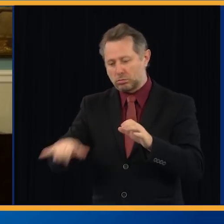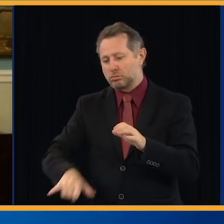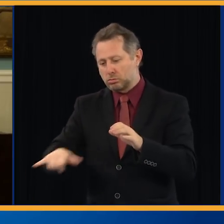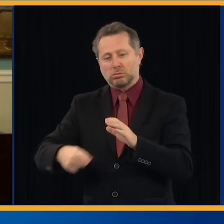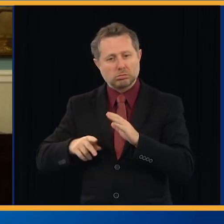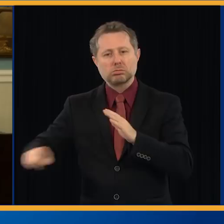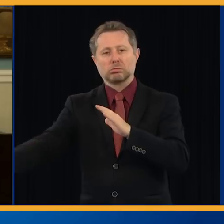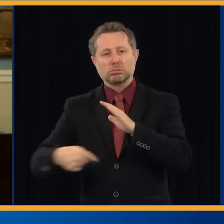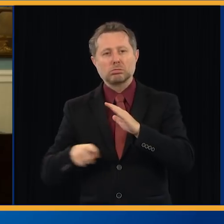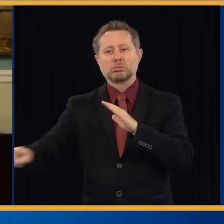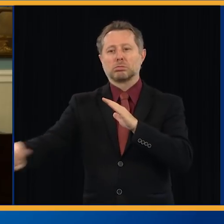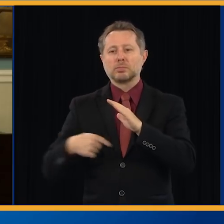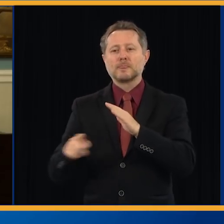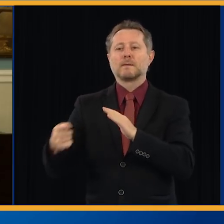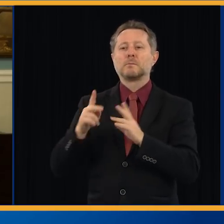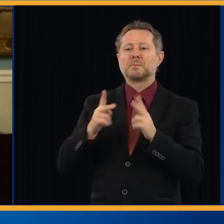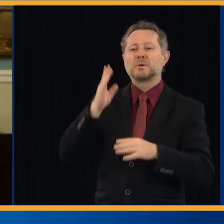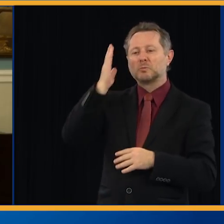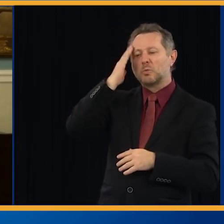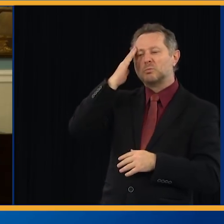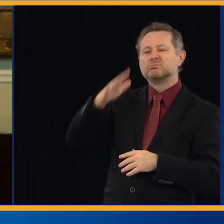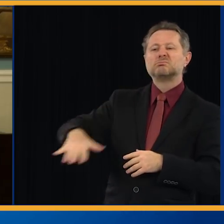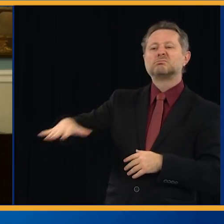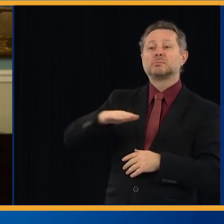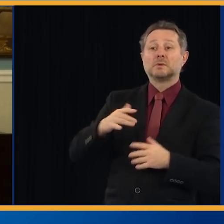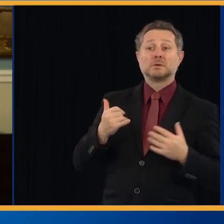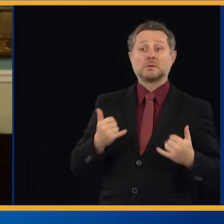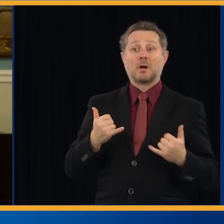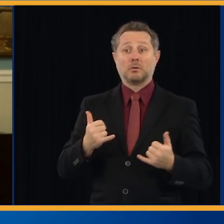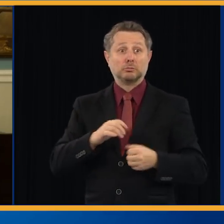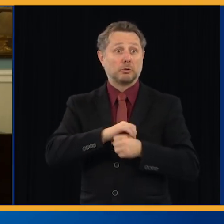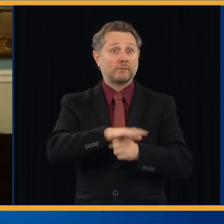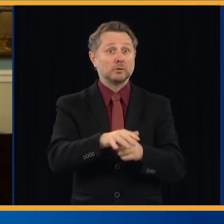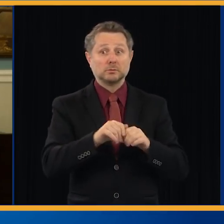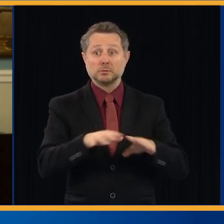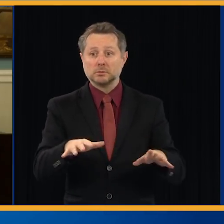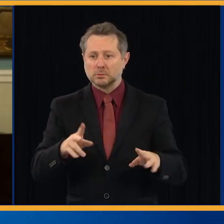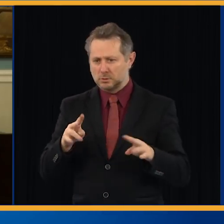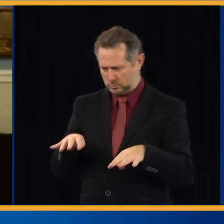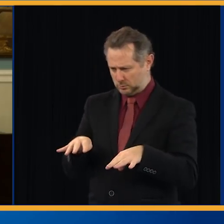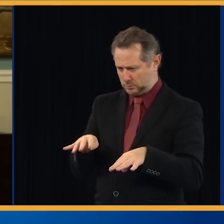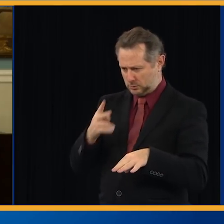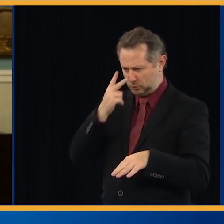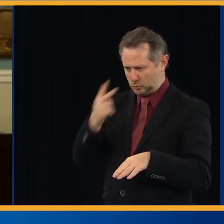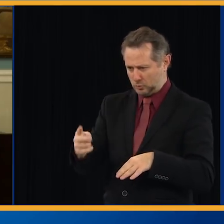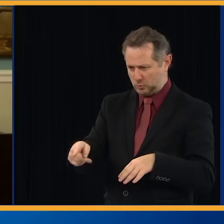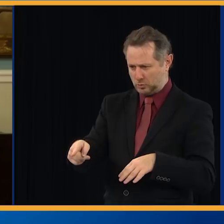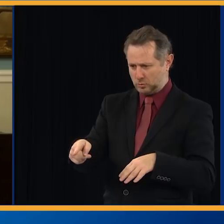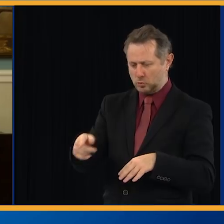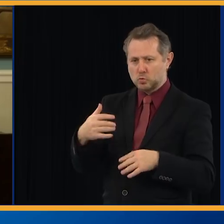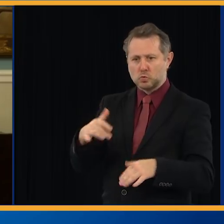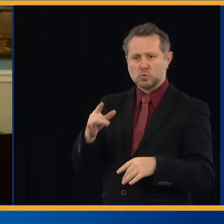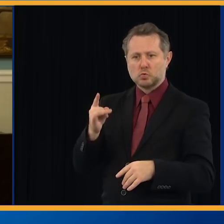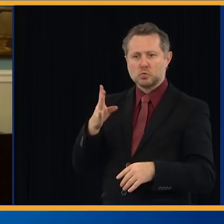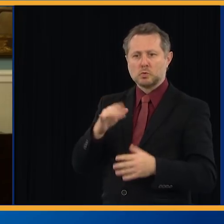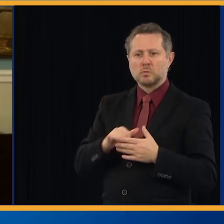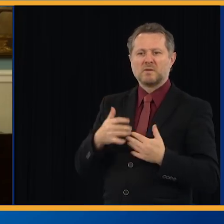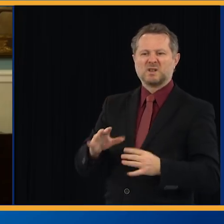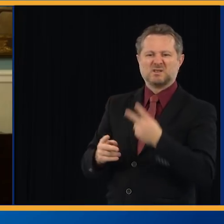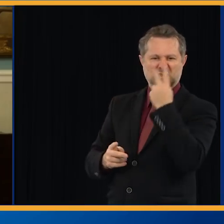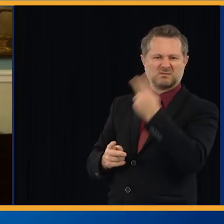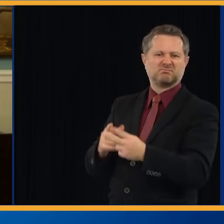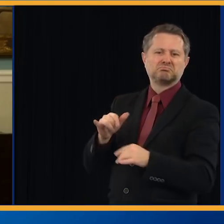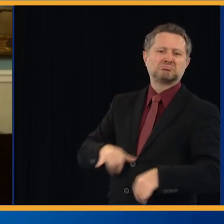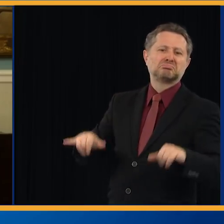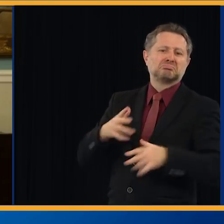been put in a stark light by this crisis like so many other challenges and disparities have. Well, it's an unacceptable reality.